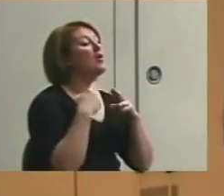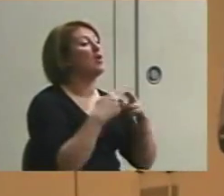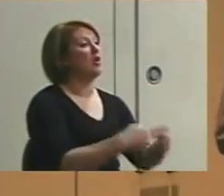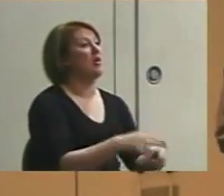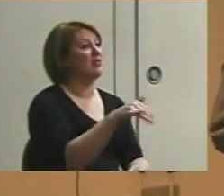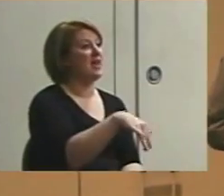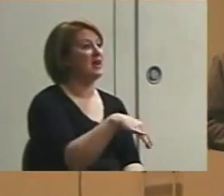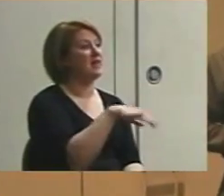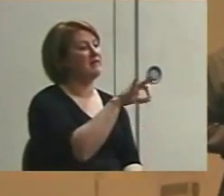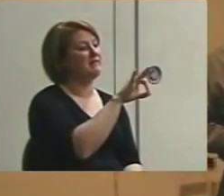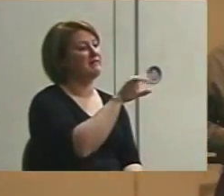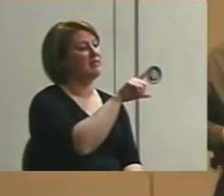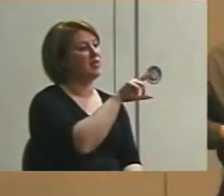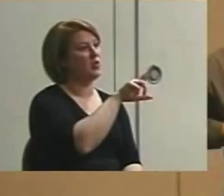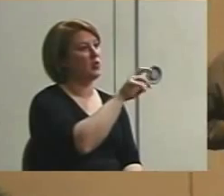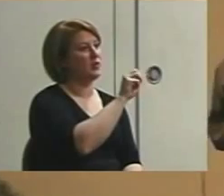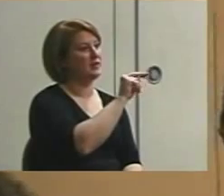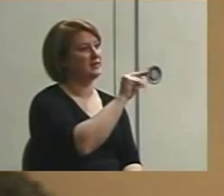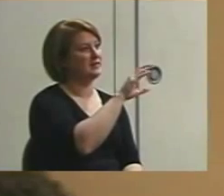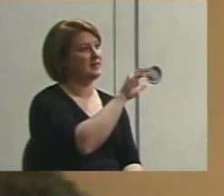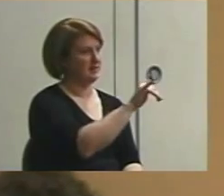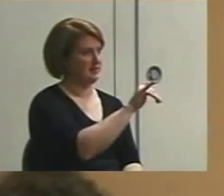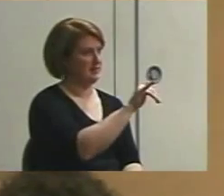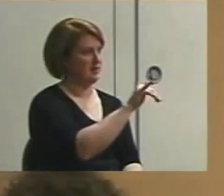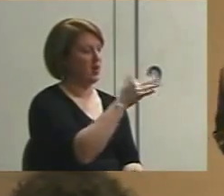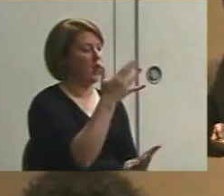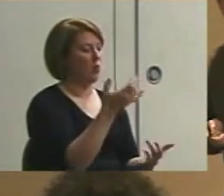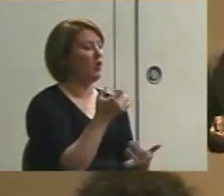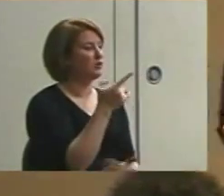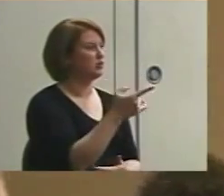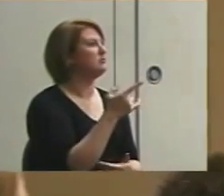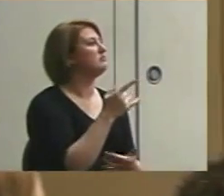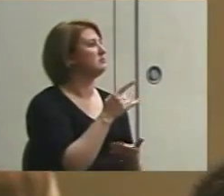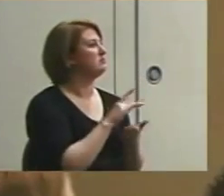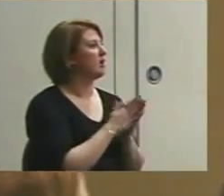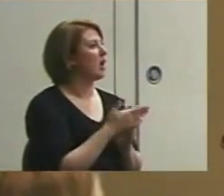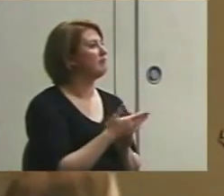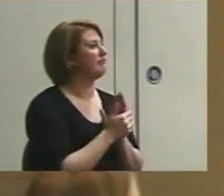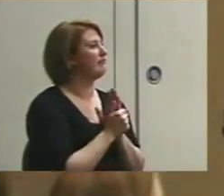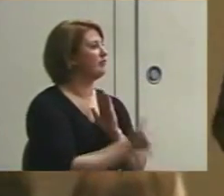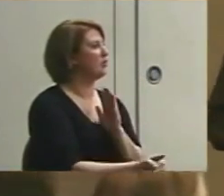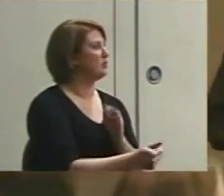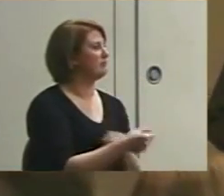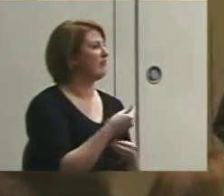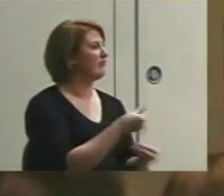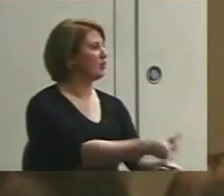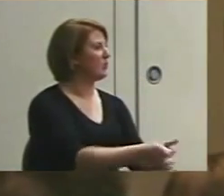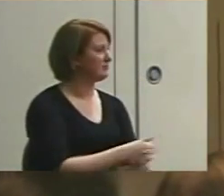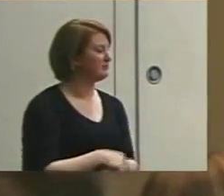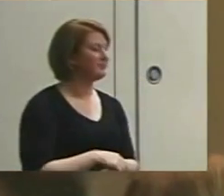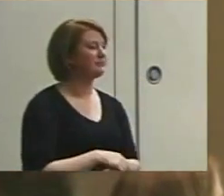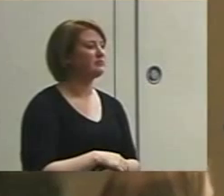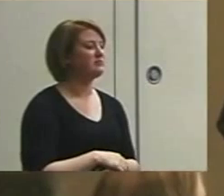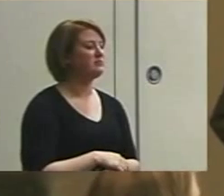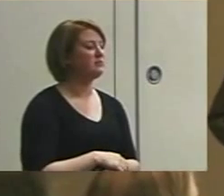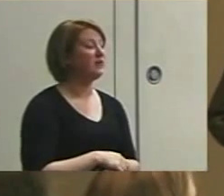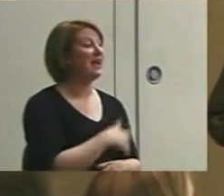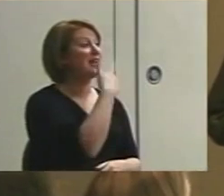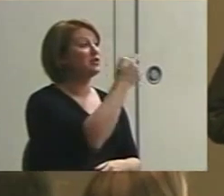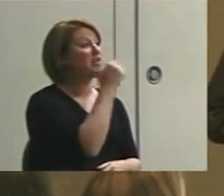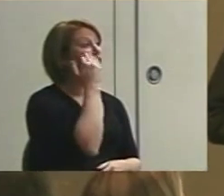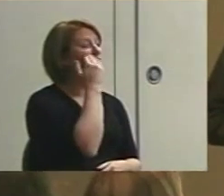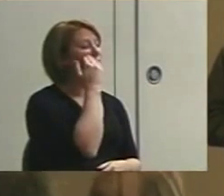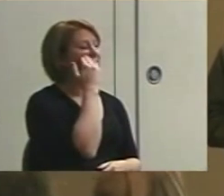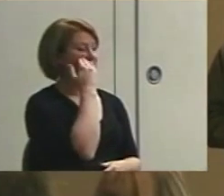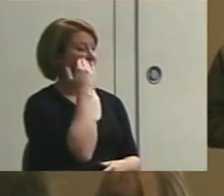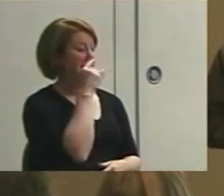fluency. We want you to be fluent. So when we're measuring fluency, what we're interested in knowing is, is the kid doing